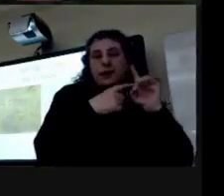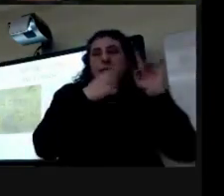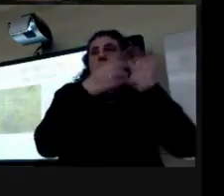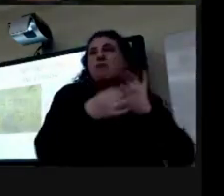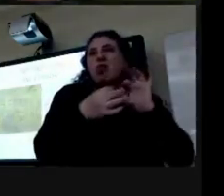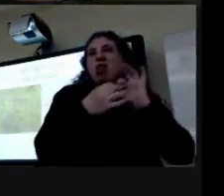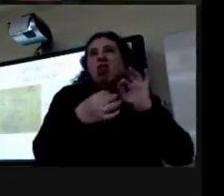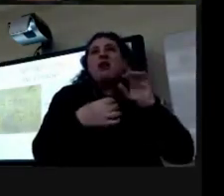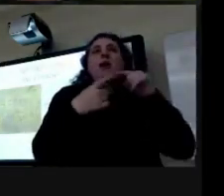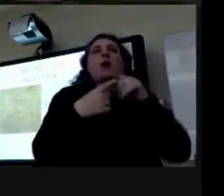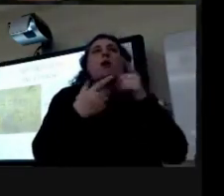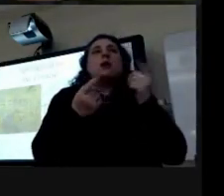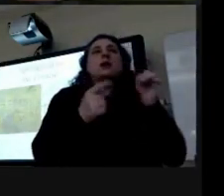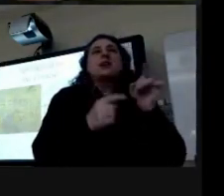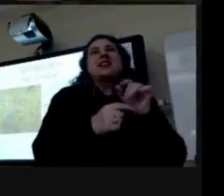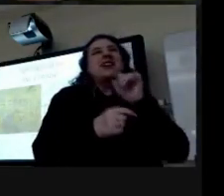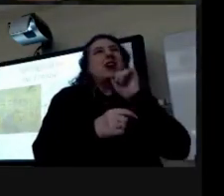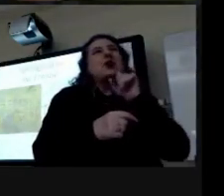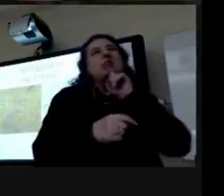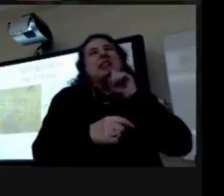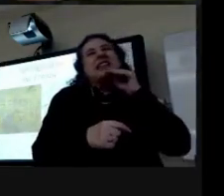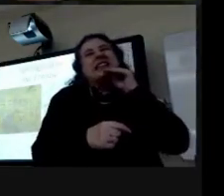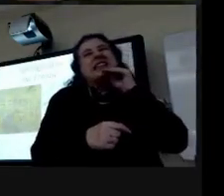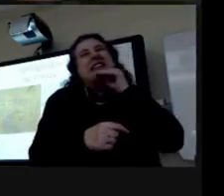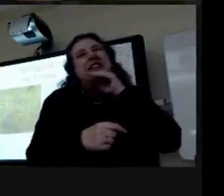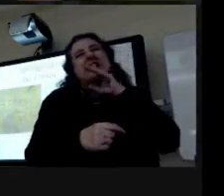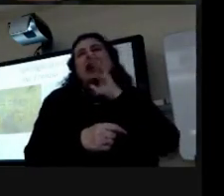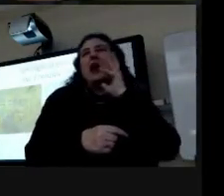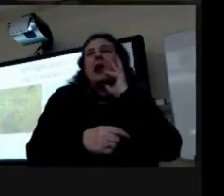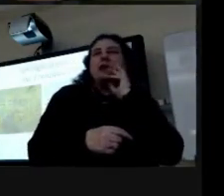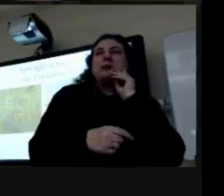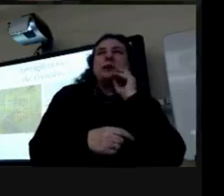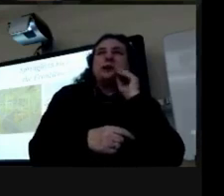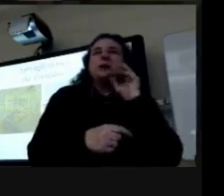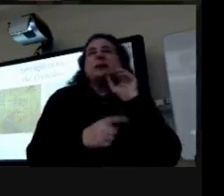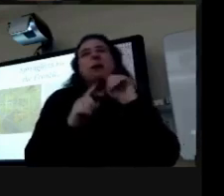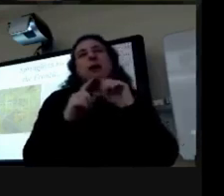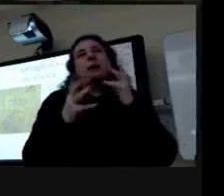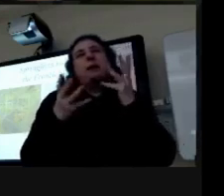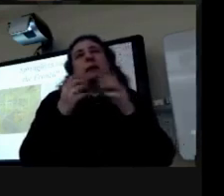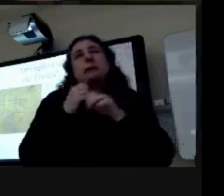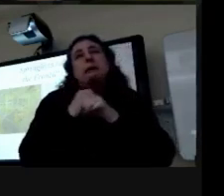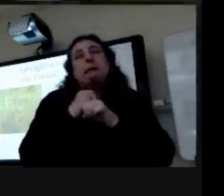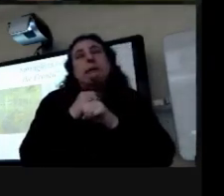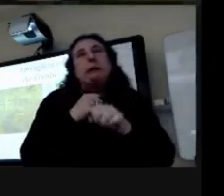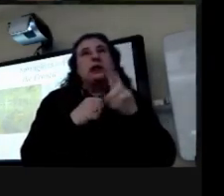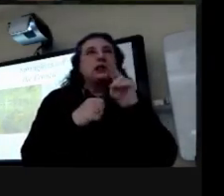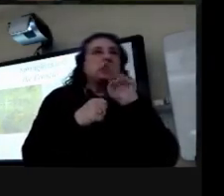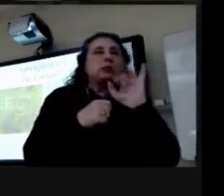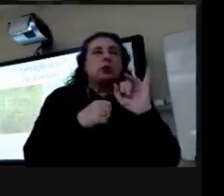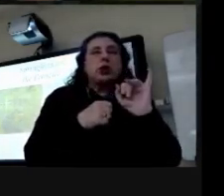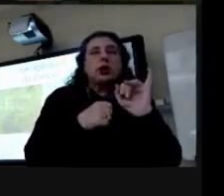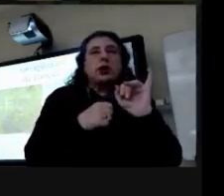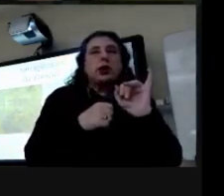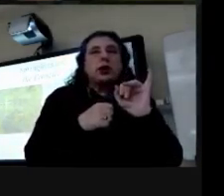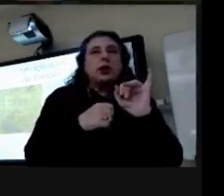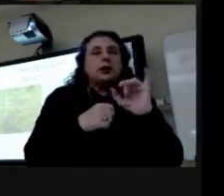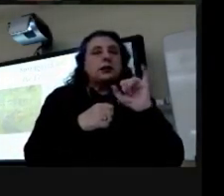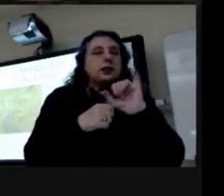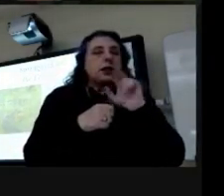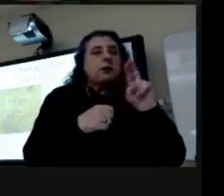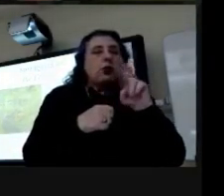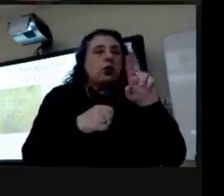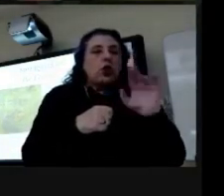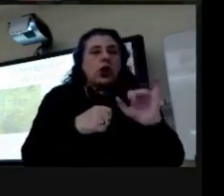on i'm sure they weren't really aligned maybe that was their experience um i'm sure zenry remembered it that way but this area